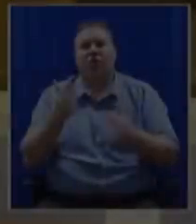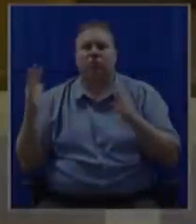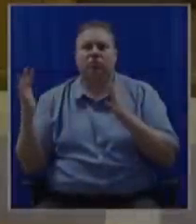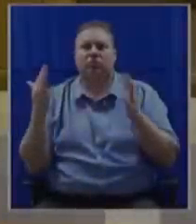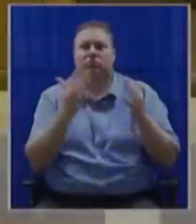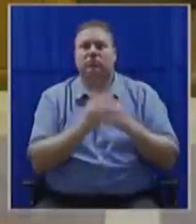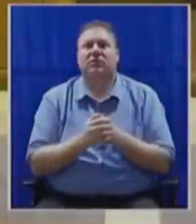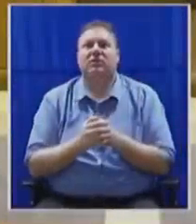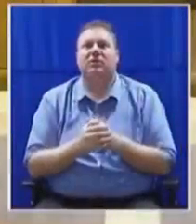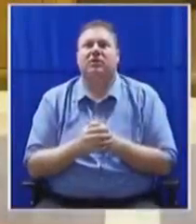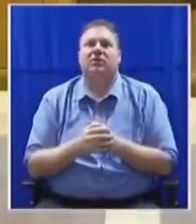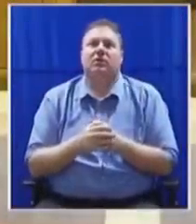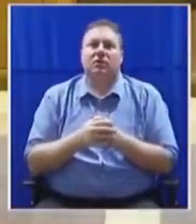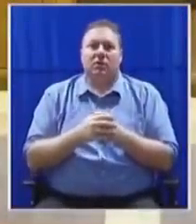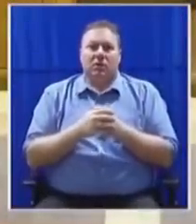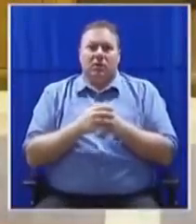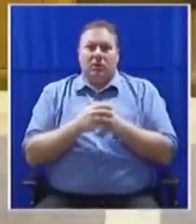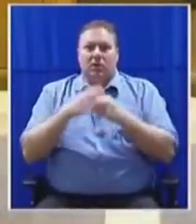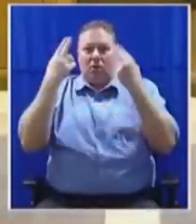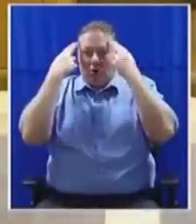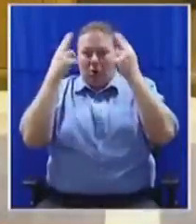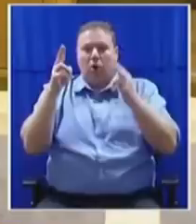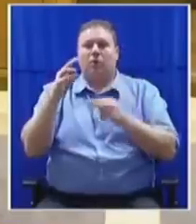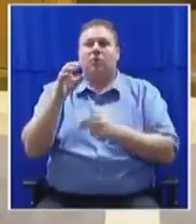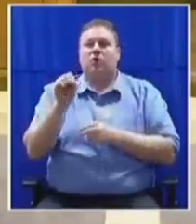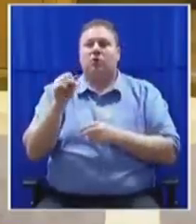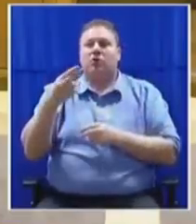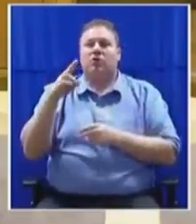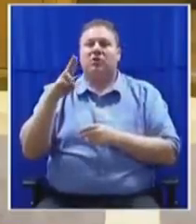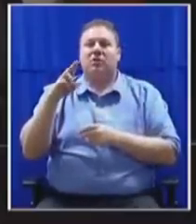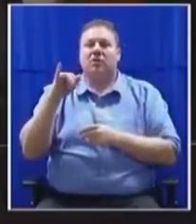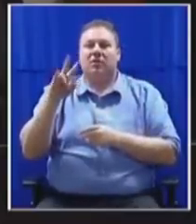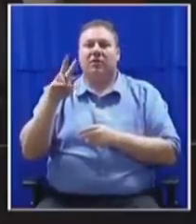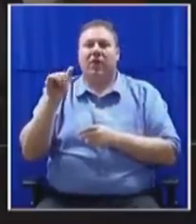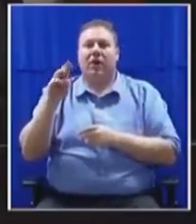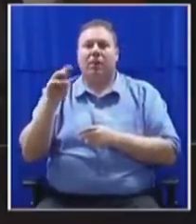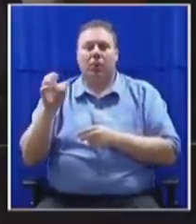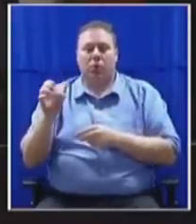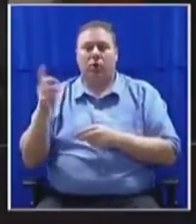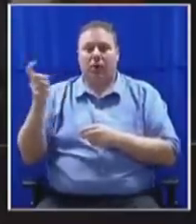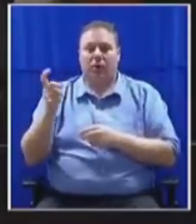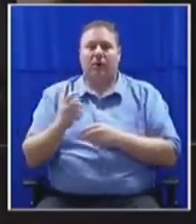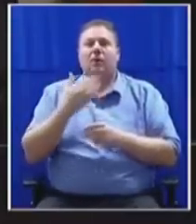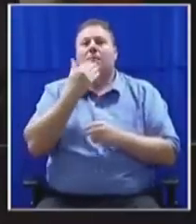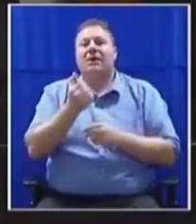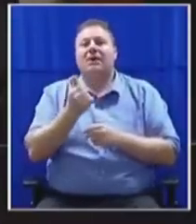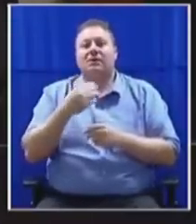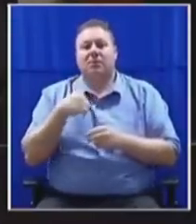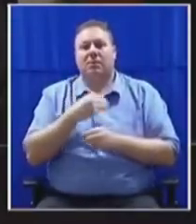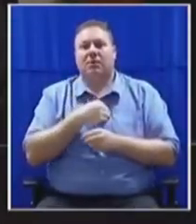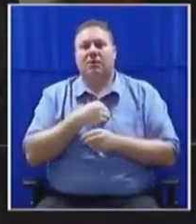As Honorable Chivambo comes to the podium, please members join me in welcoming the